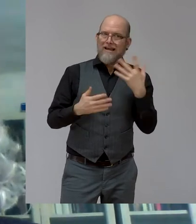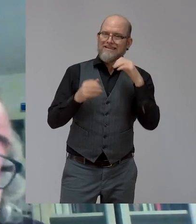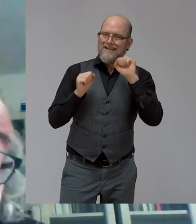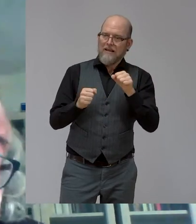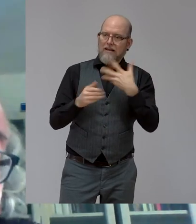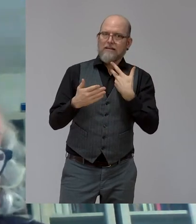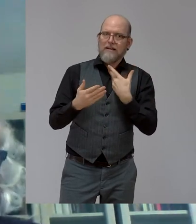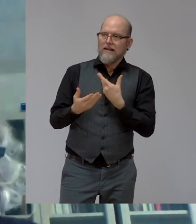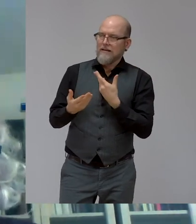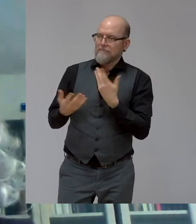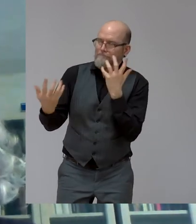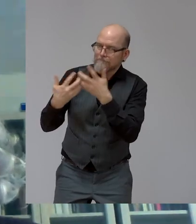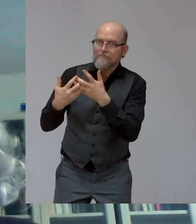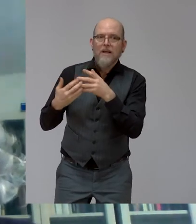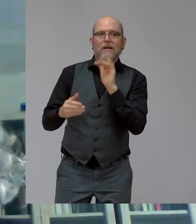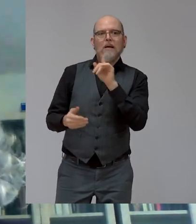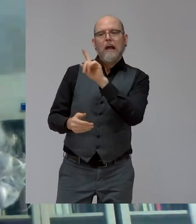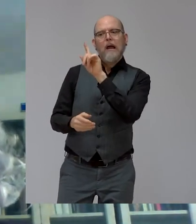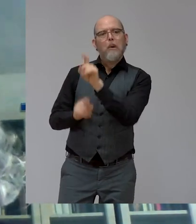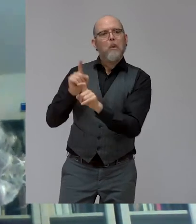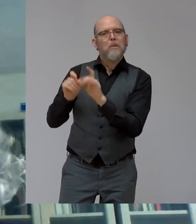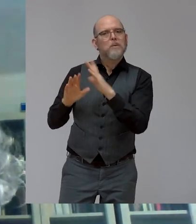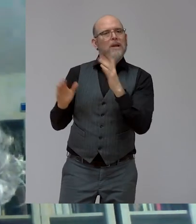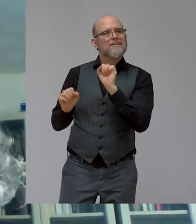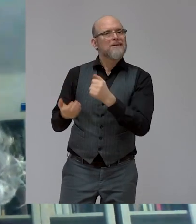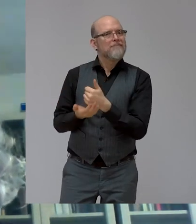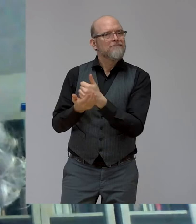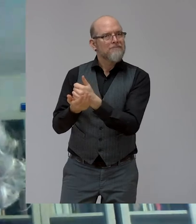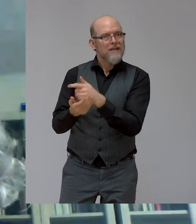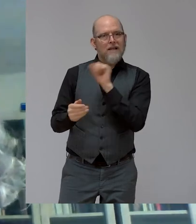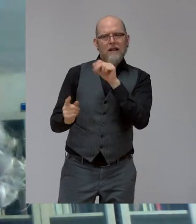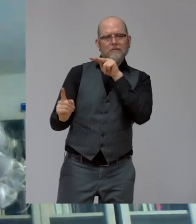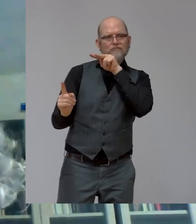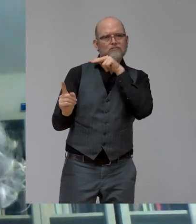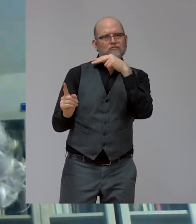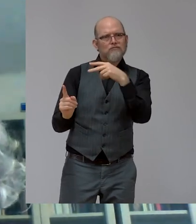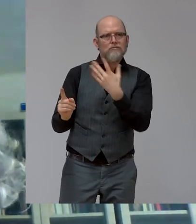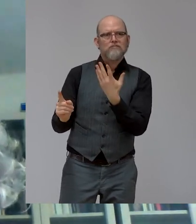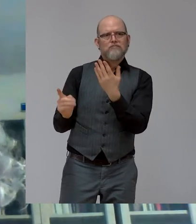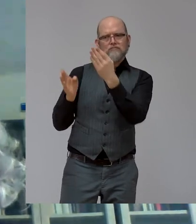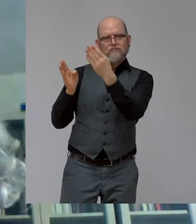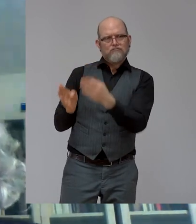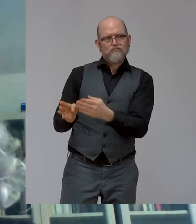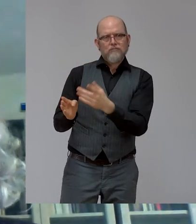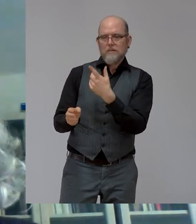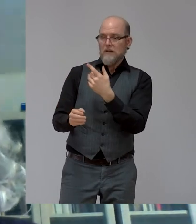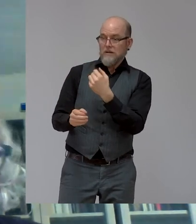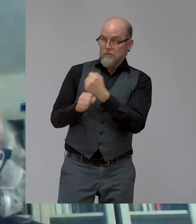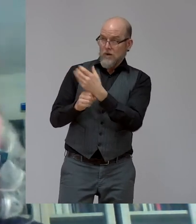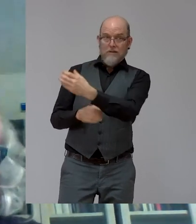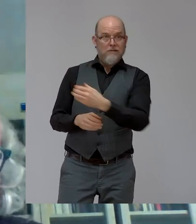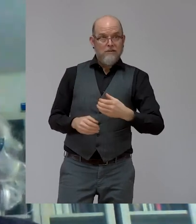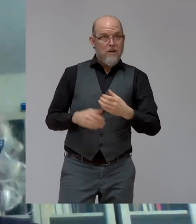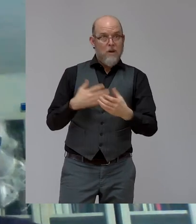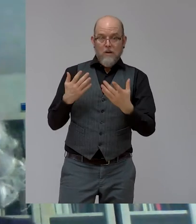doing that, or one of the best ways of doing that, is to see whether the number of staff with disabilities is increasing, and